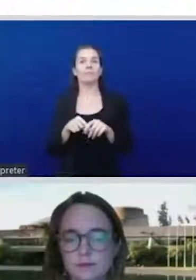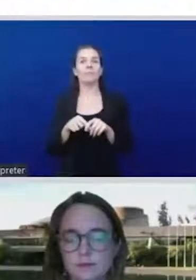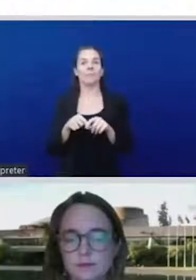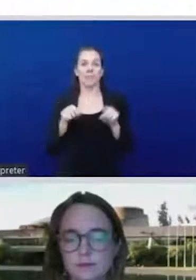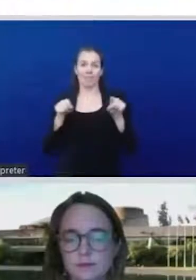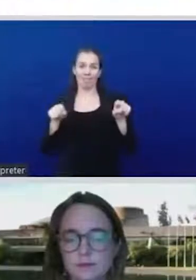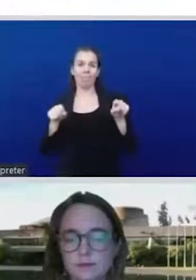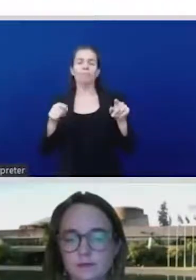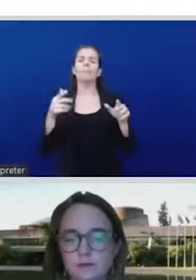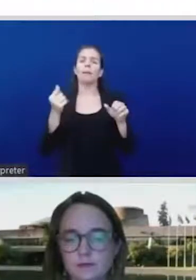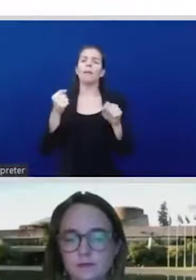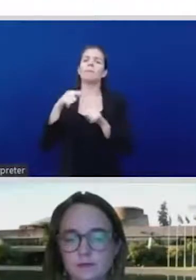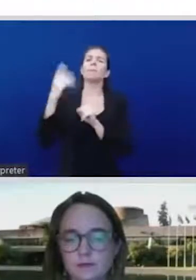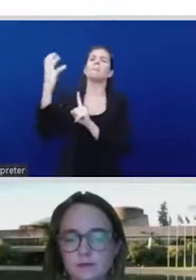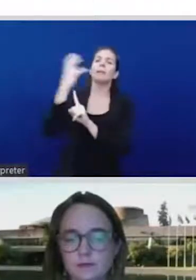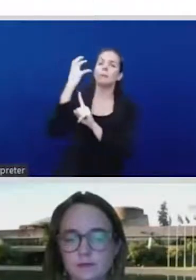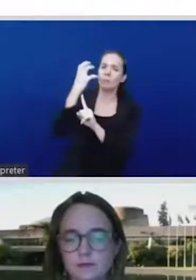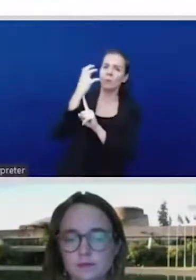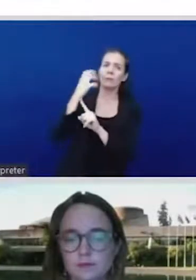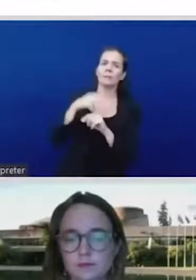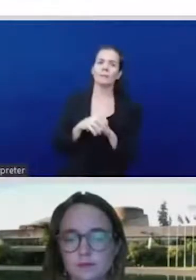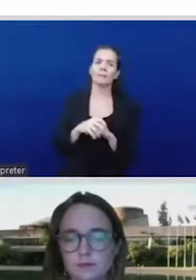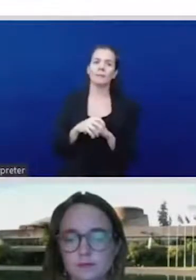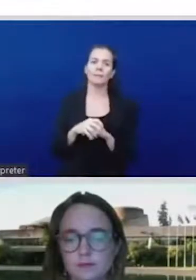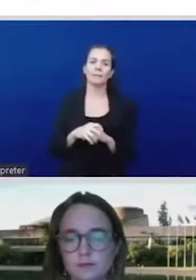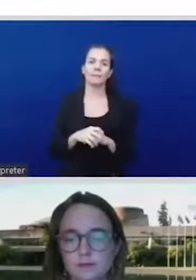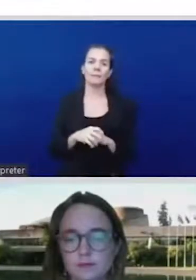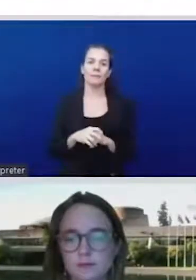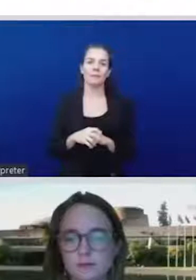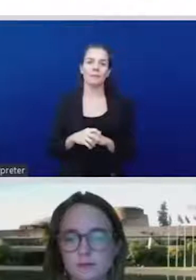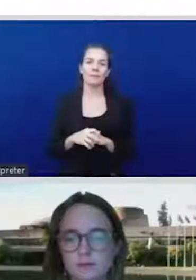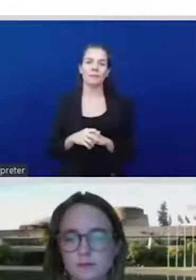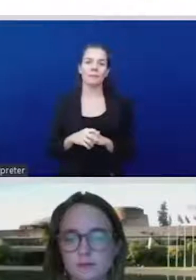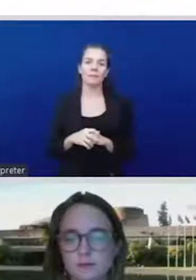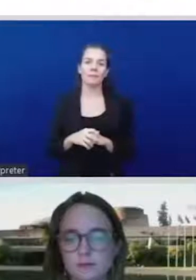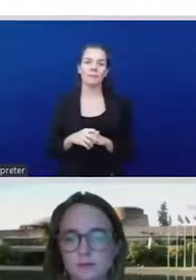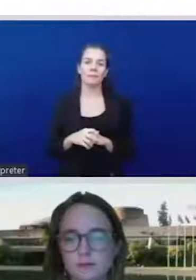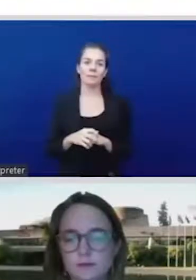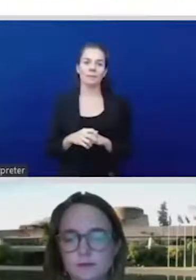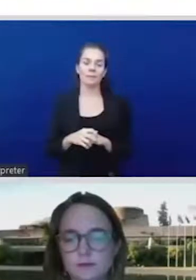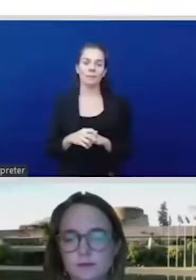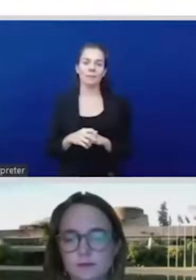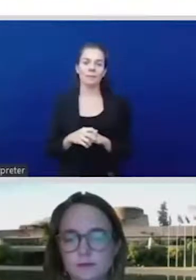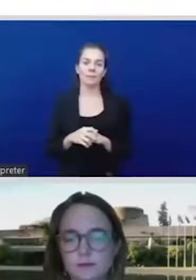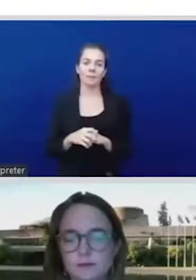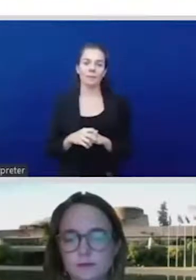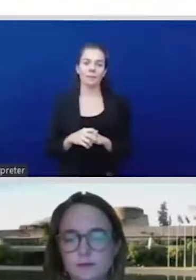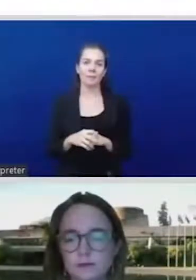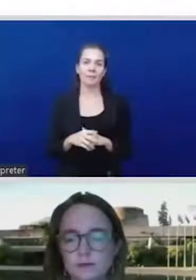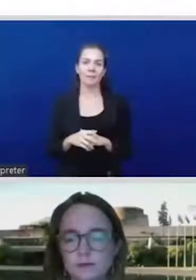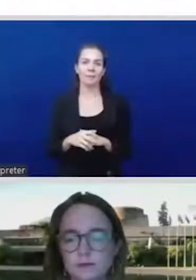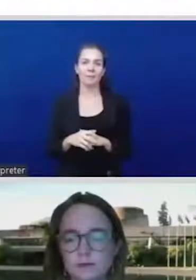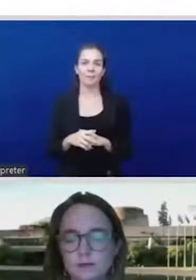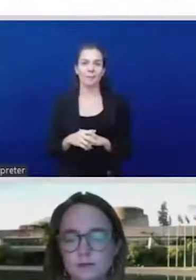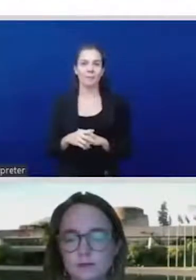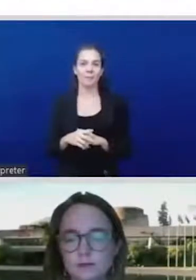exploited daily. This is because we are one of the poorest people, yet we have the richest traditional knowledge, and this is why